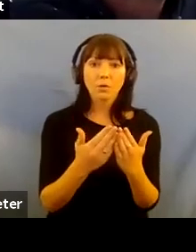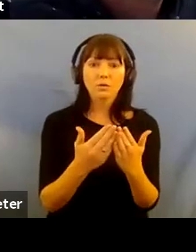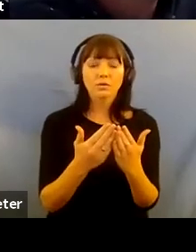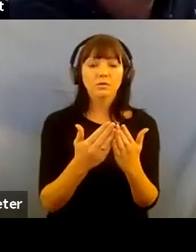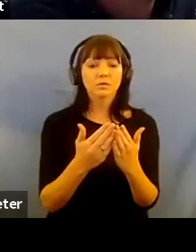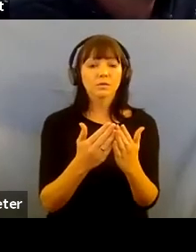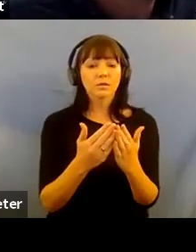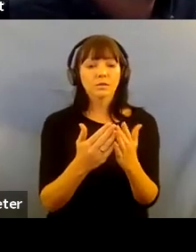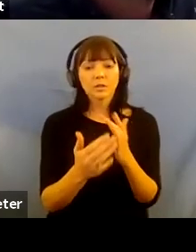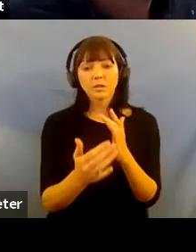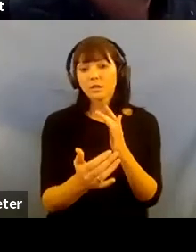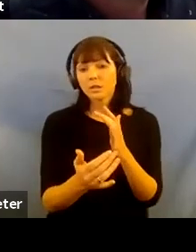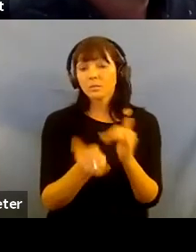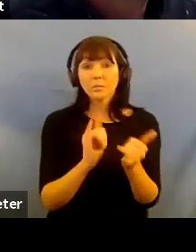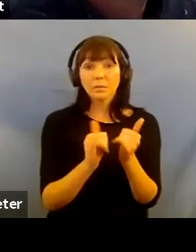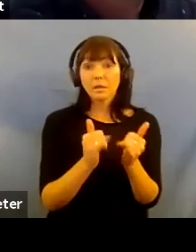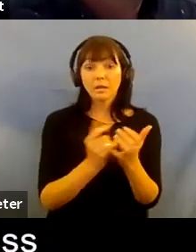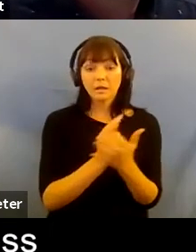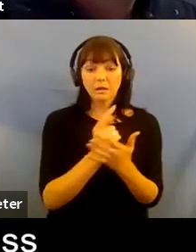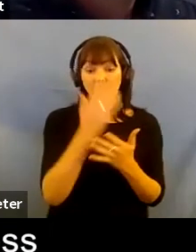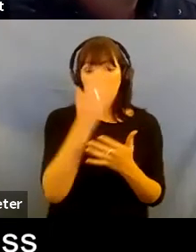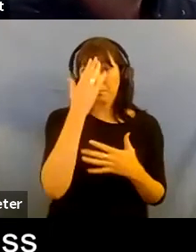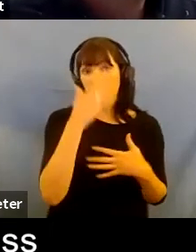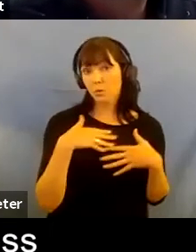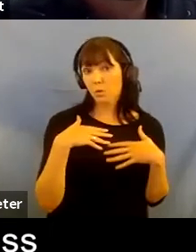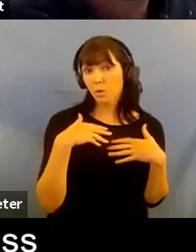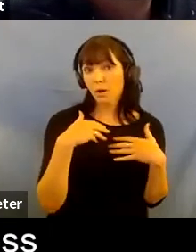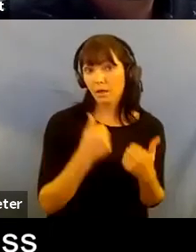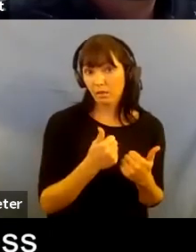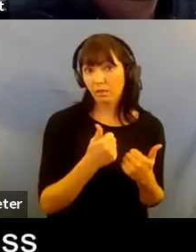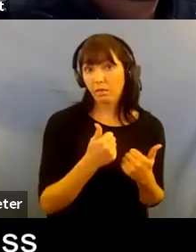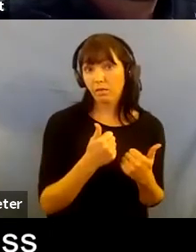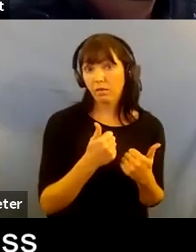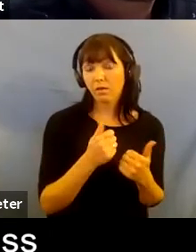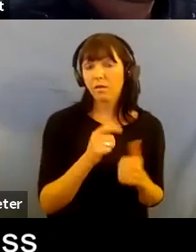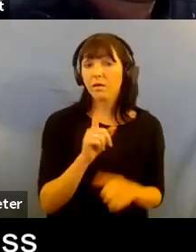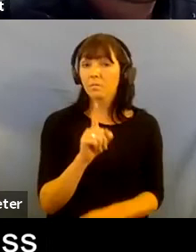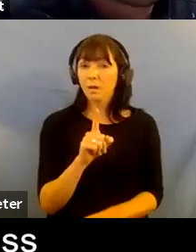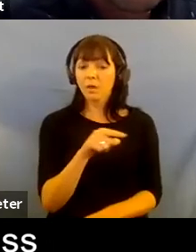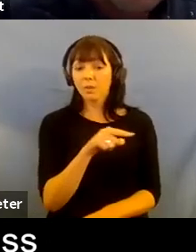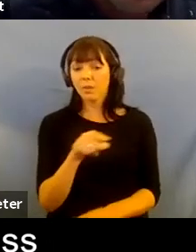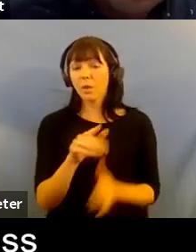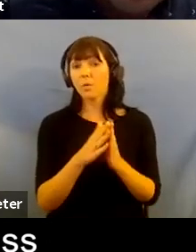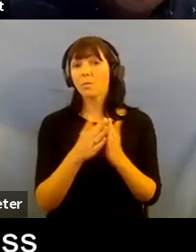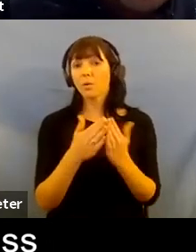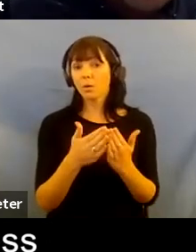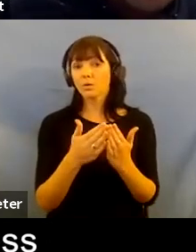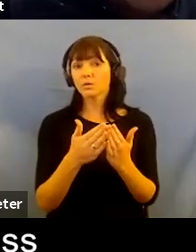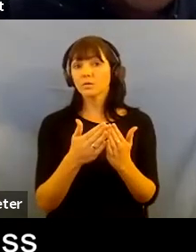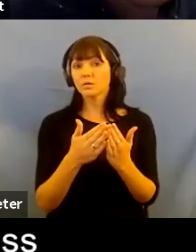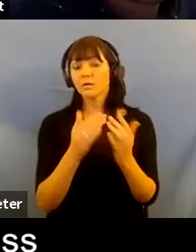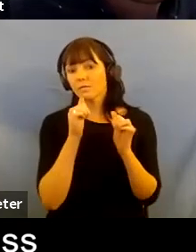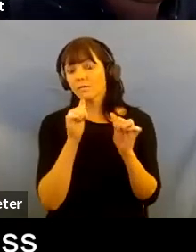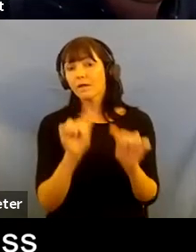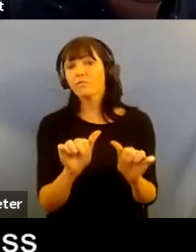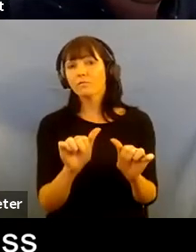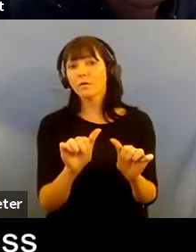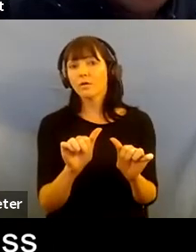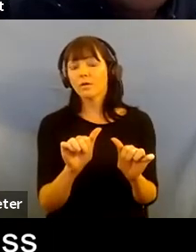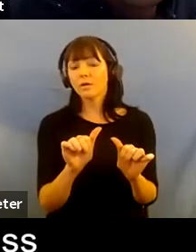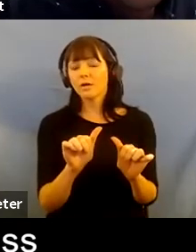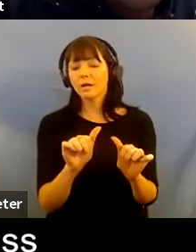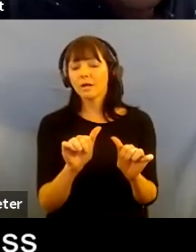itself or not are the books that make you feel less deeply alone